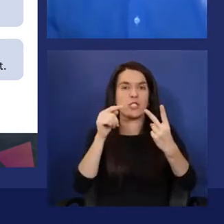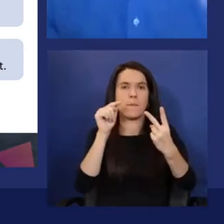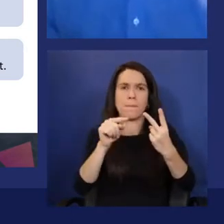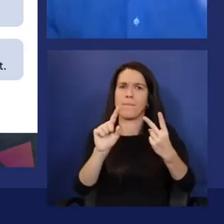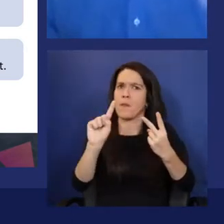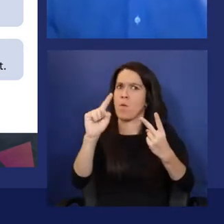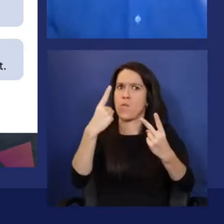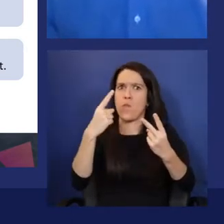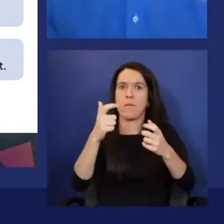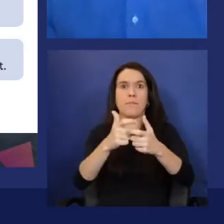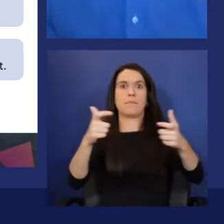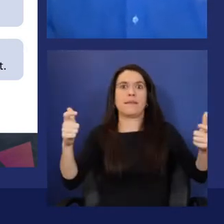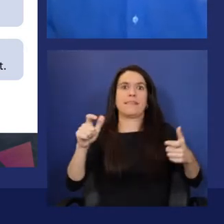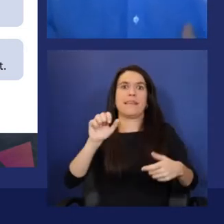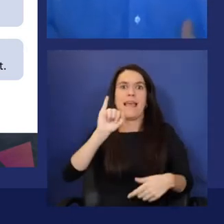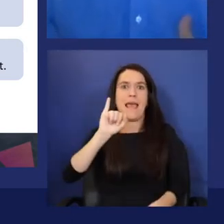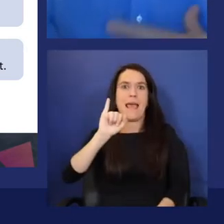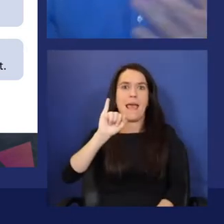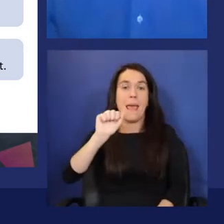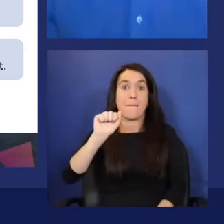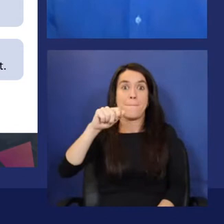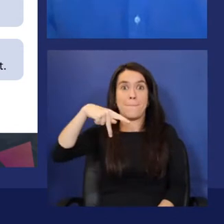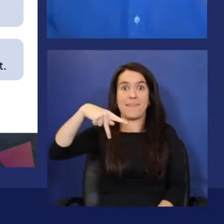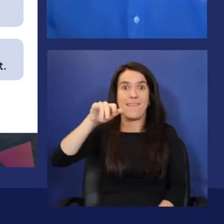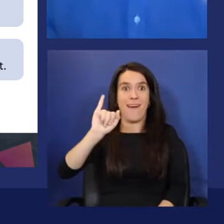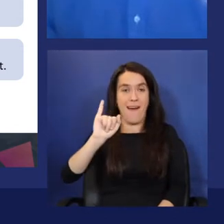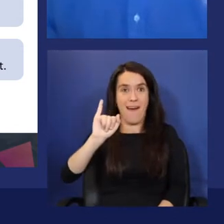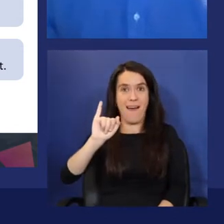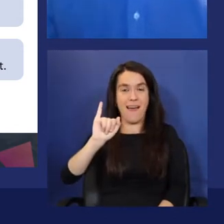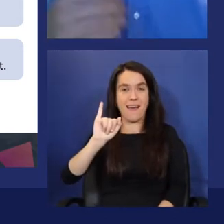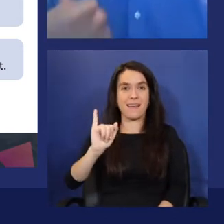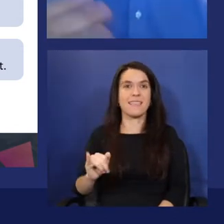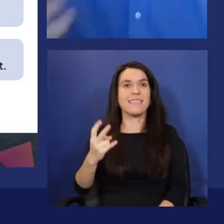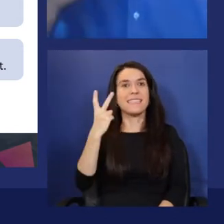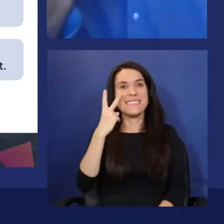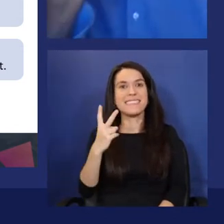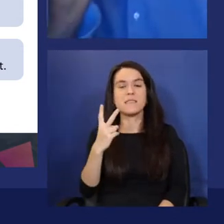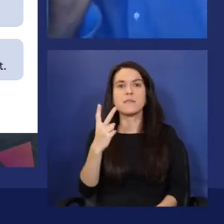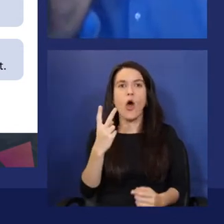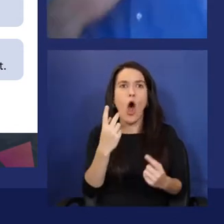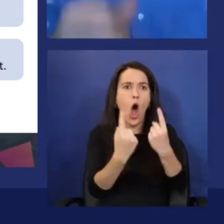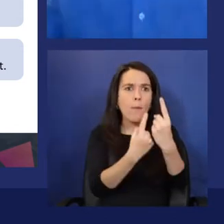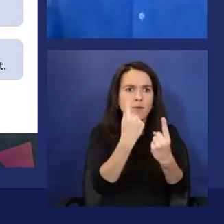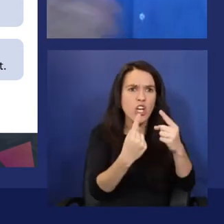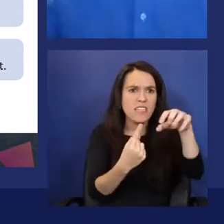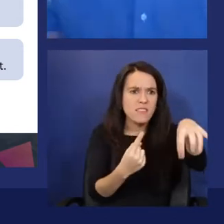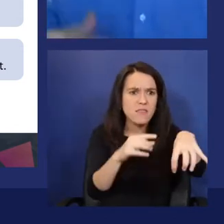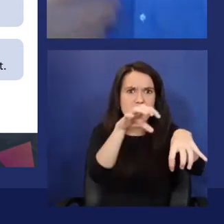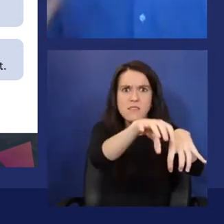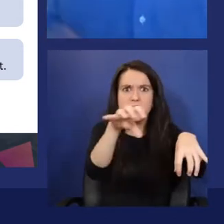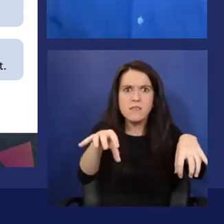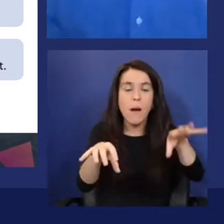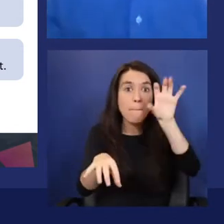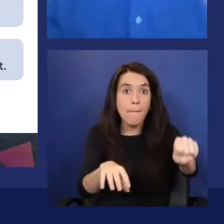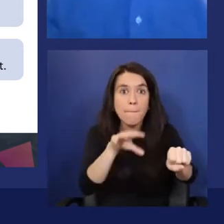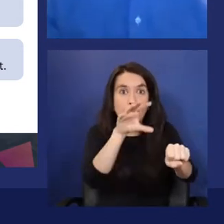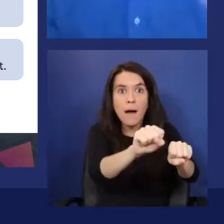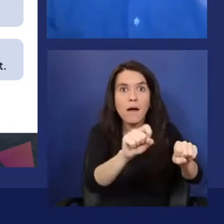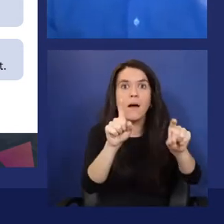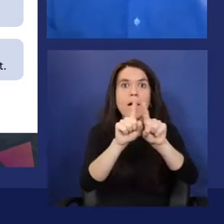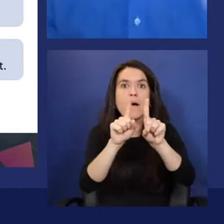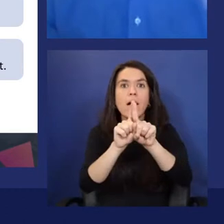APIs can do a detection of object, can do detection of faces, form, ink,